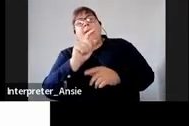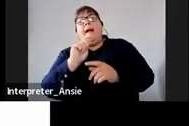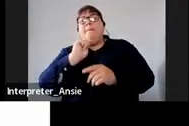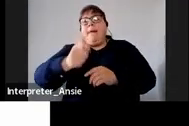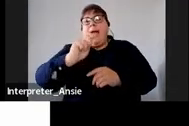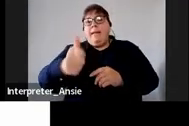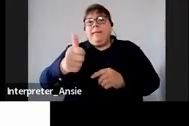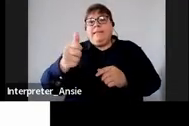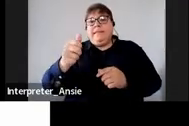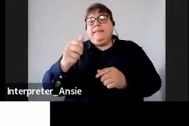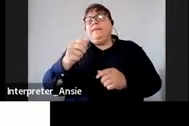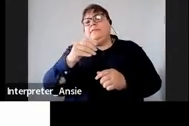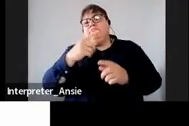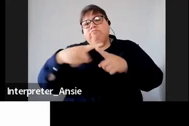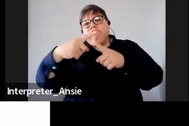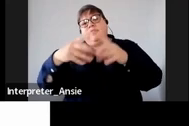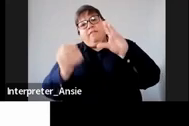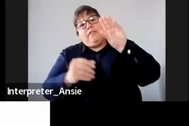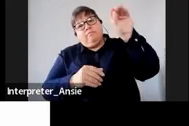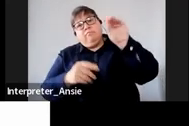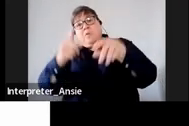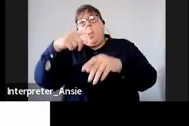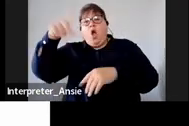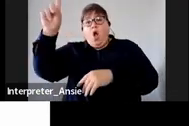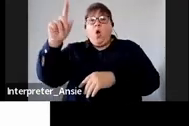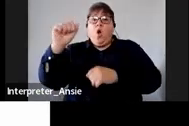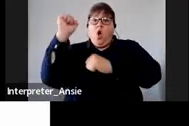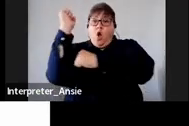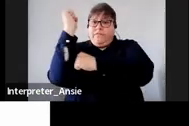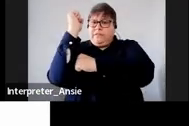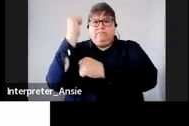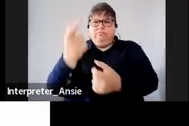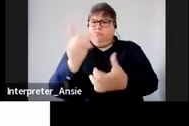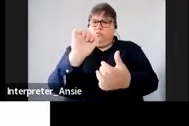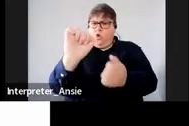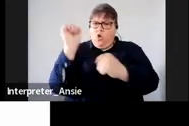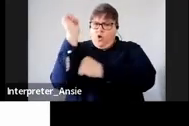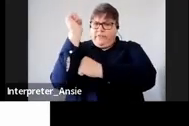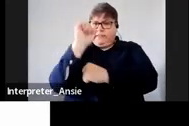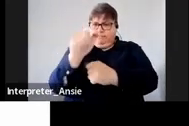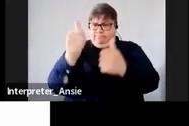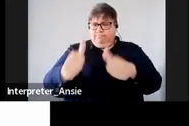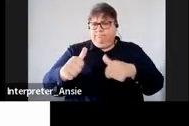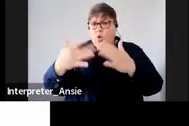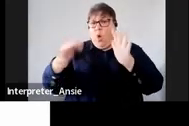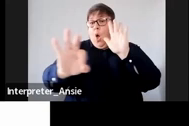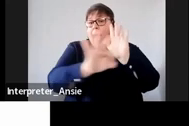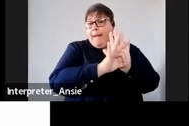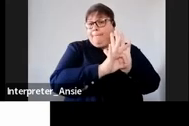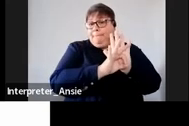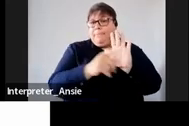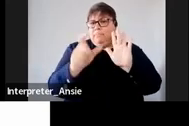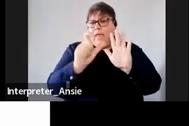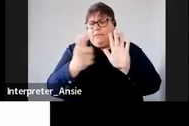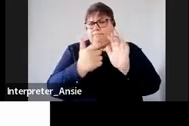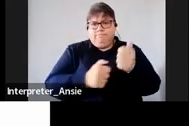having to come to the office in the comfort of your room or through the service mobile or you can even do that